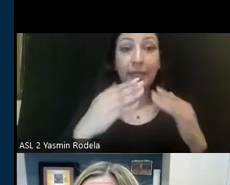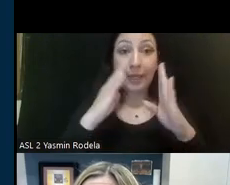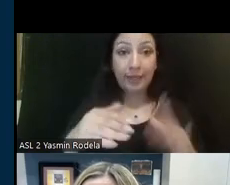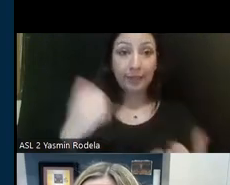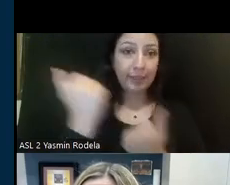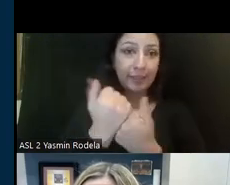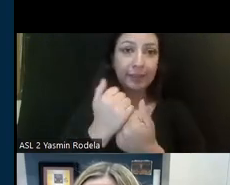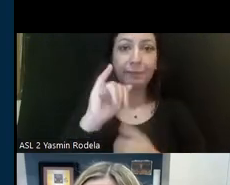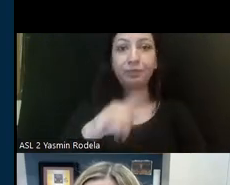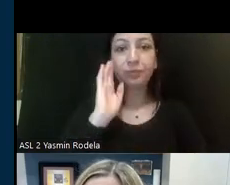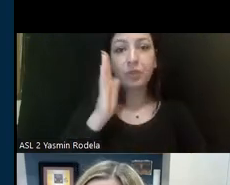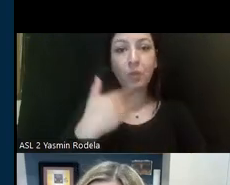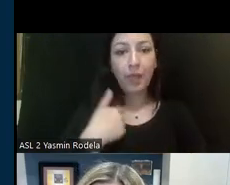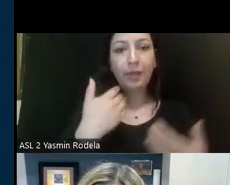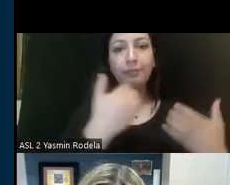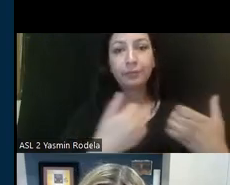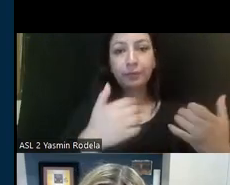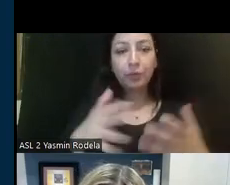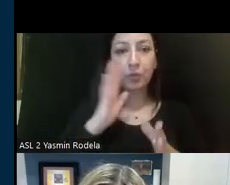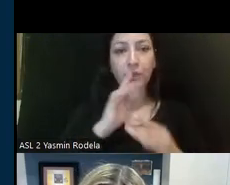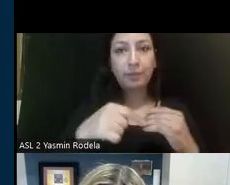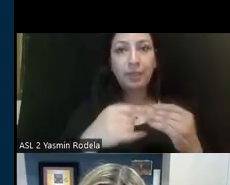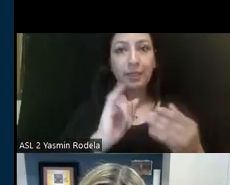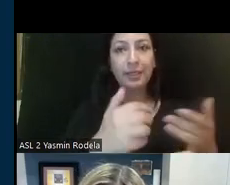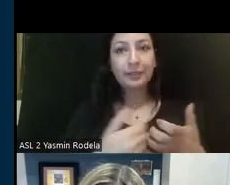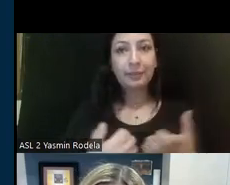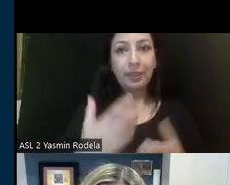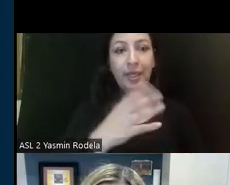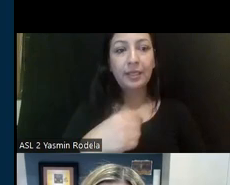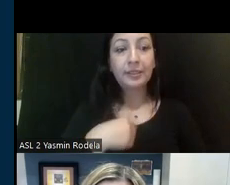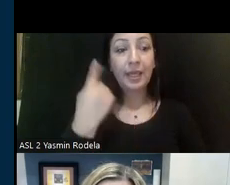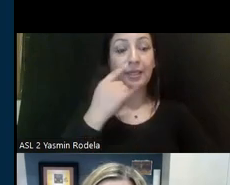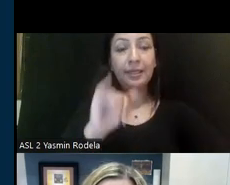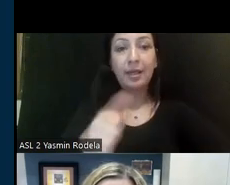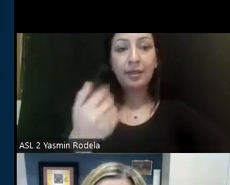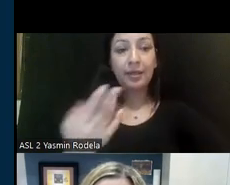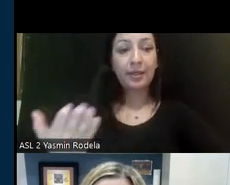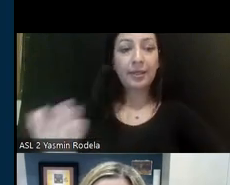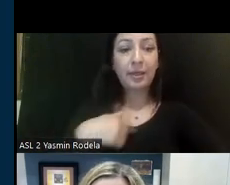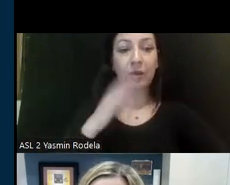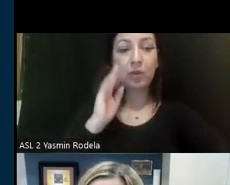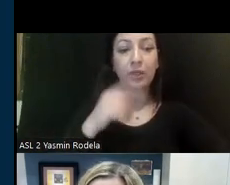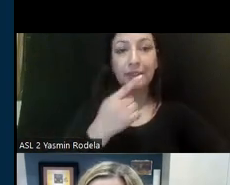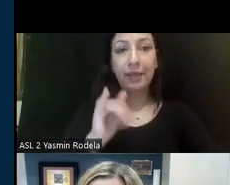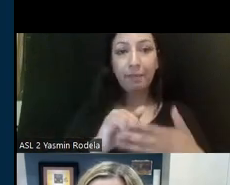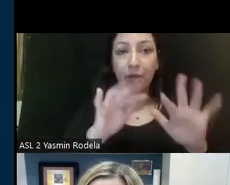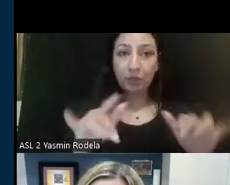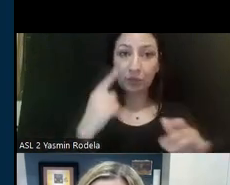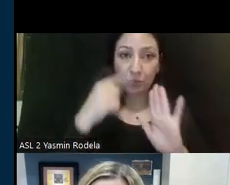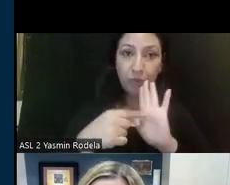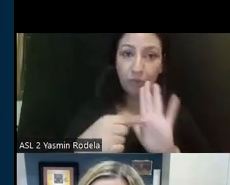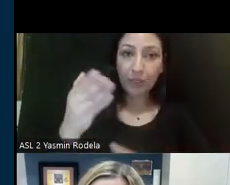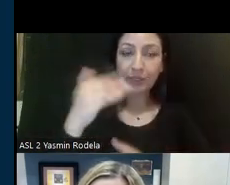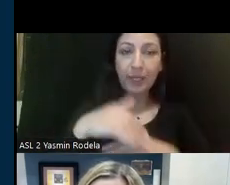I will take them separately. Um, and, um, I think the other thing I would say about the series of presentations that are